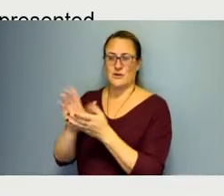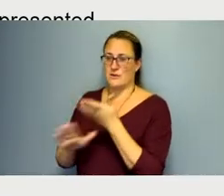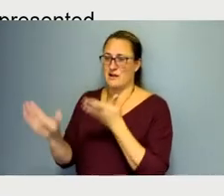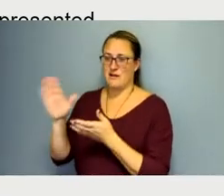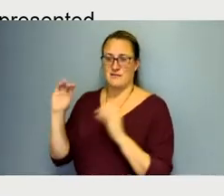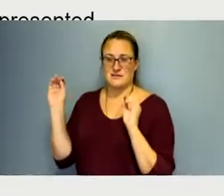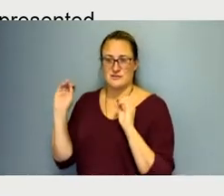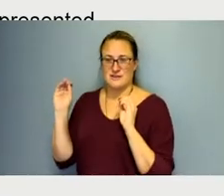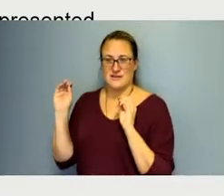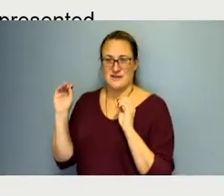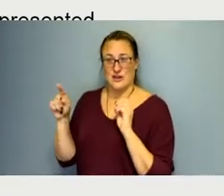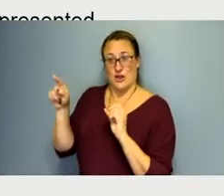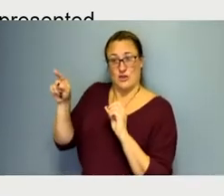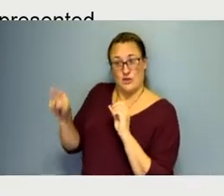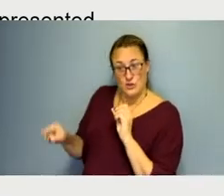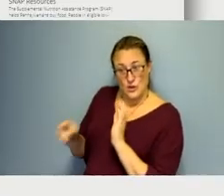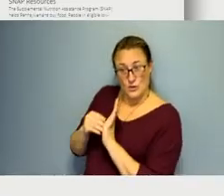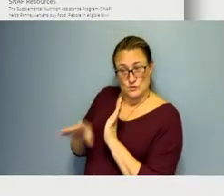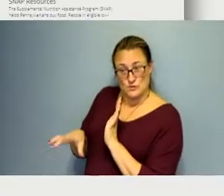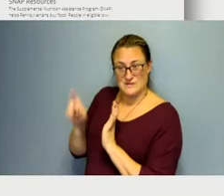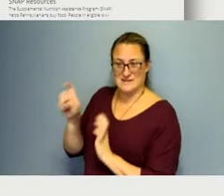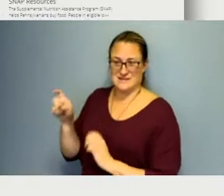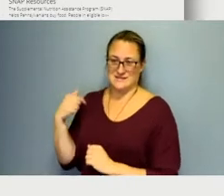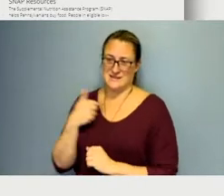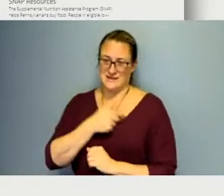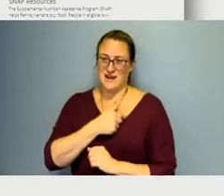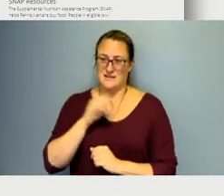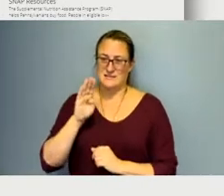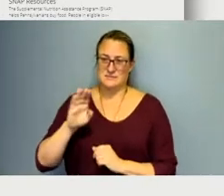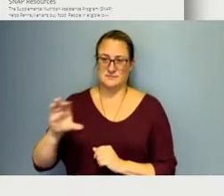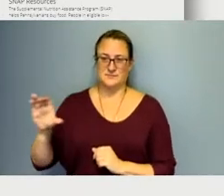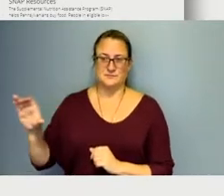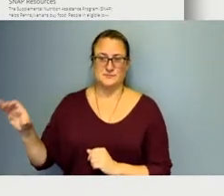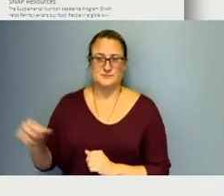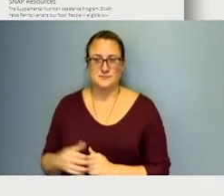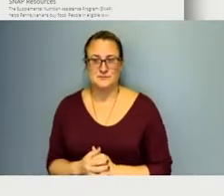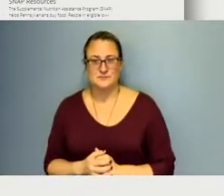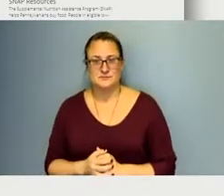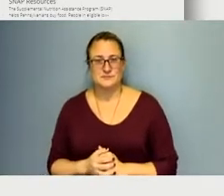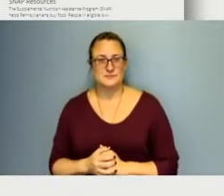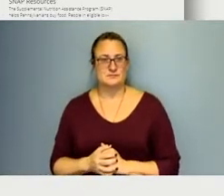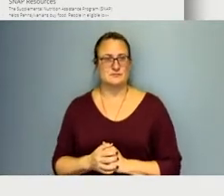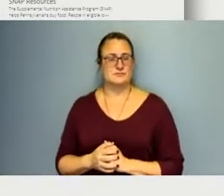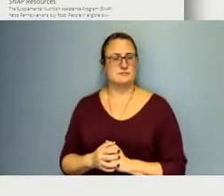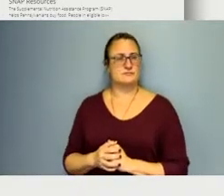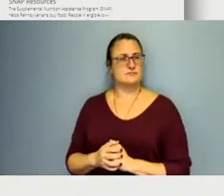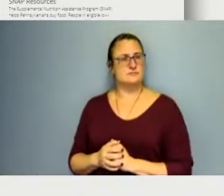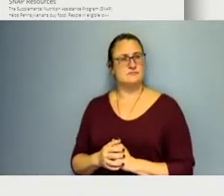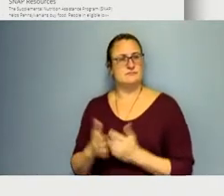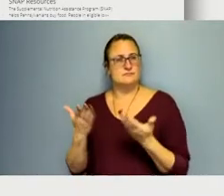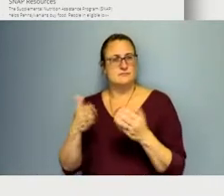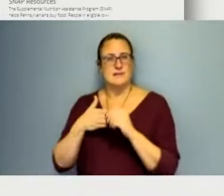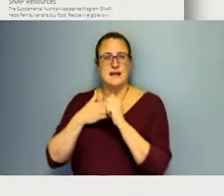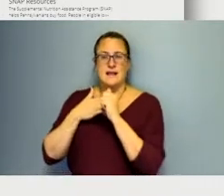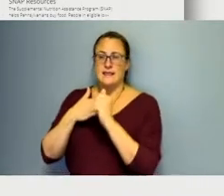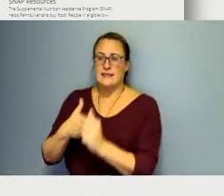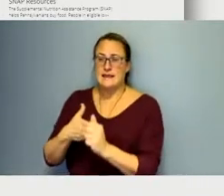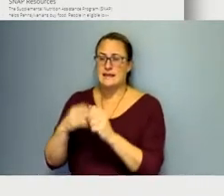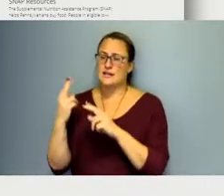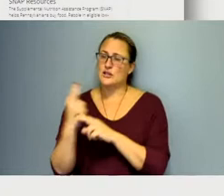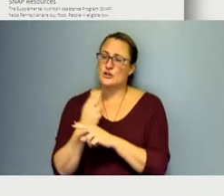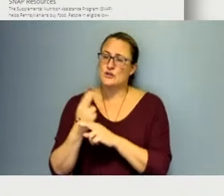the students that need us the most. Next slide. So leading with a culture of care, we know that the pandemic has been